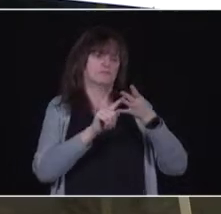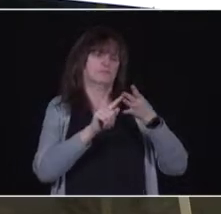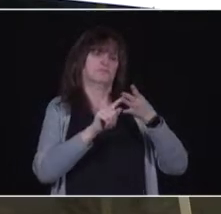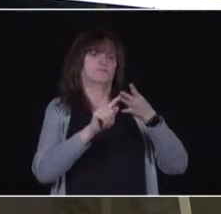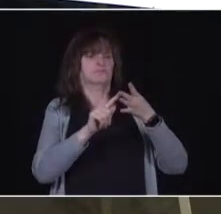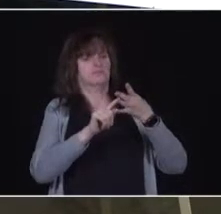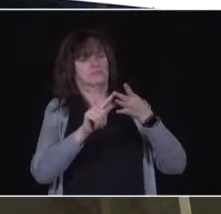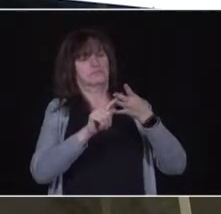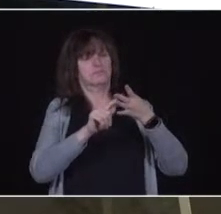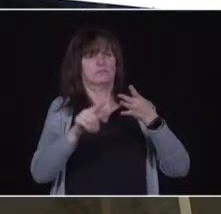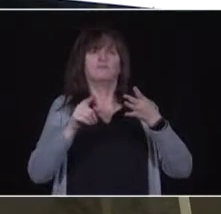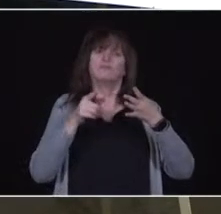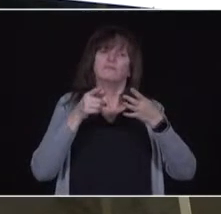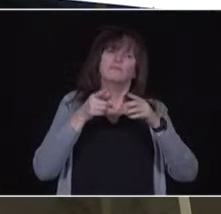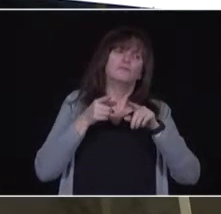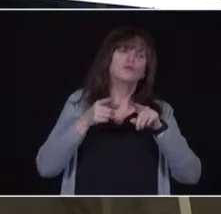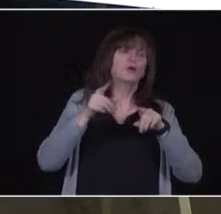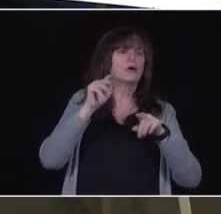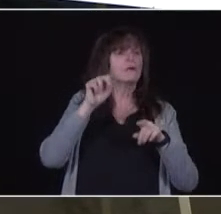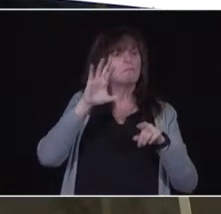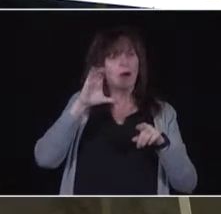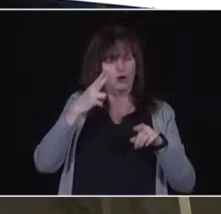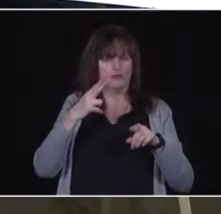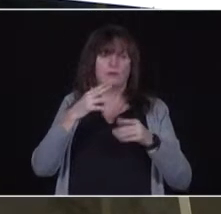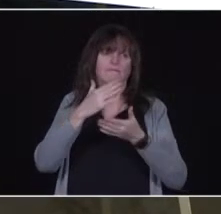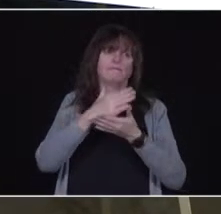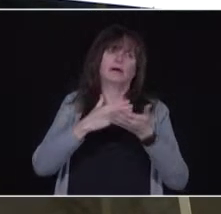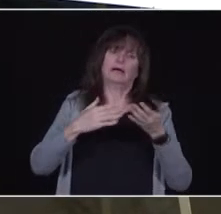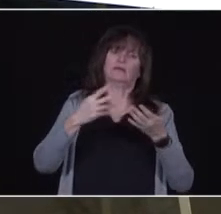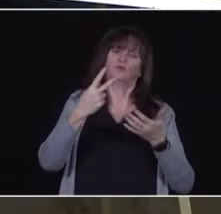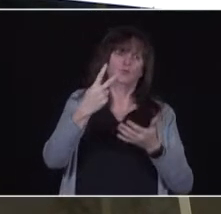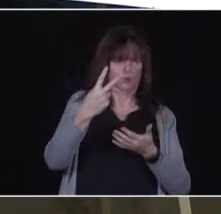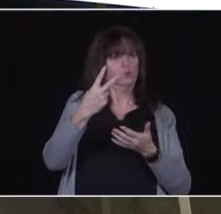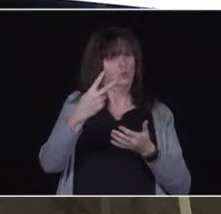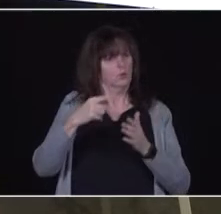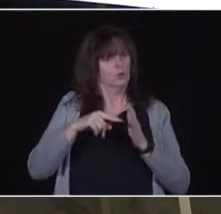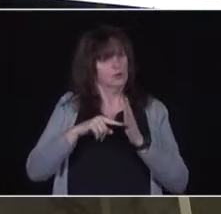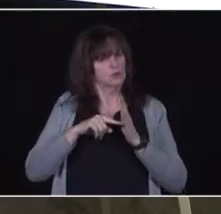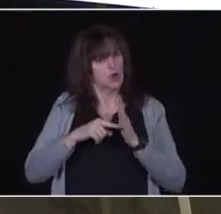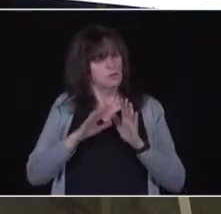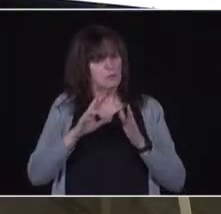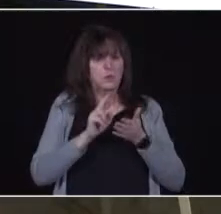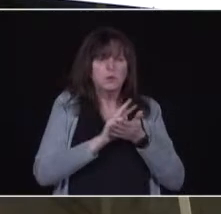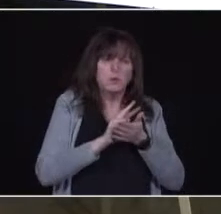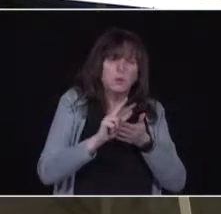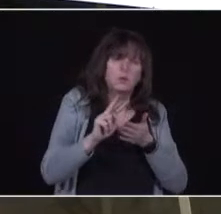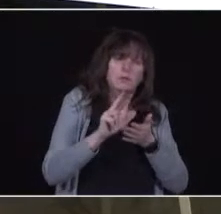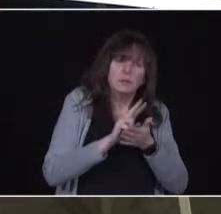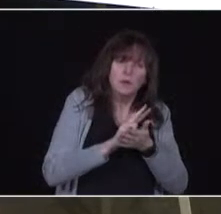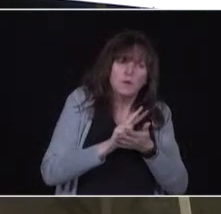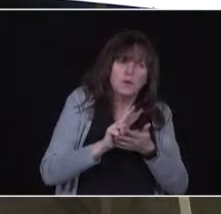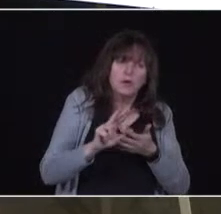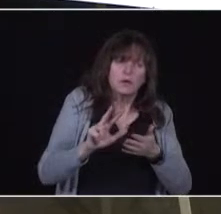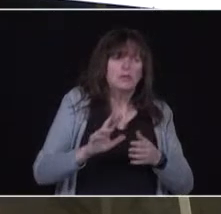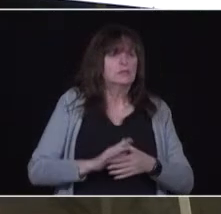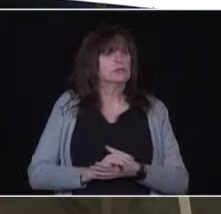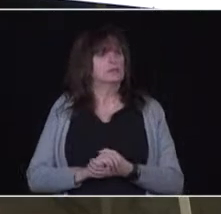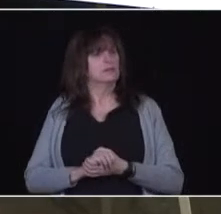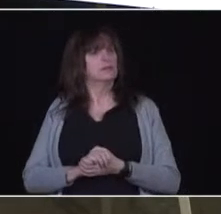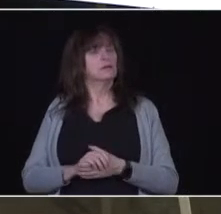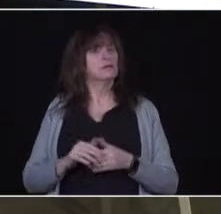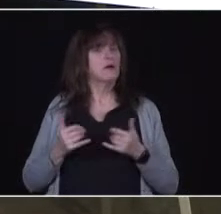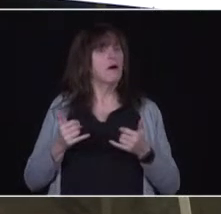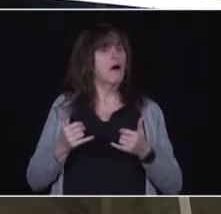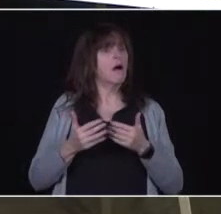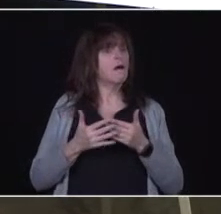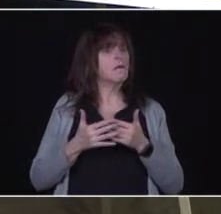into phase two itself. And start And the So there is where we are right now, and there is where we are going over this next month here. And the numbers